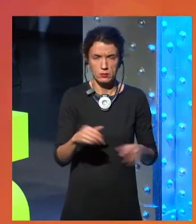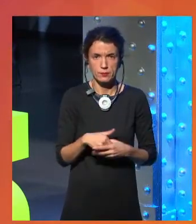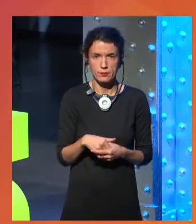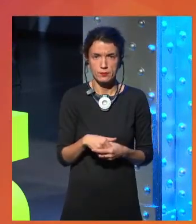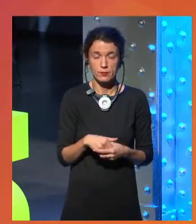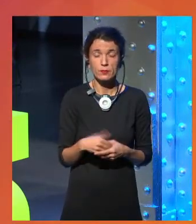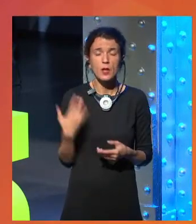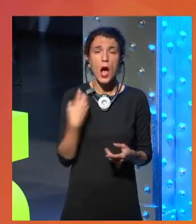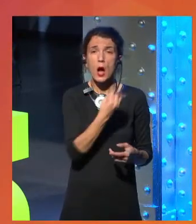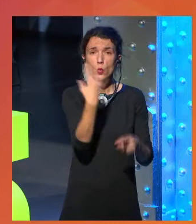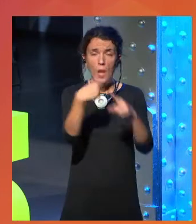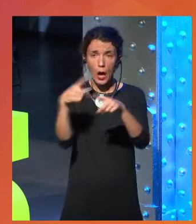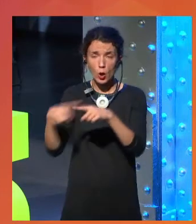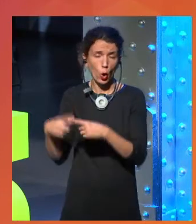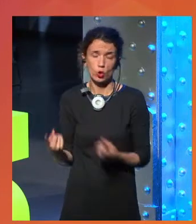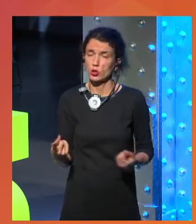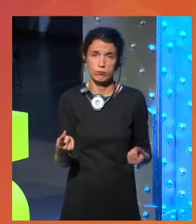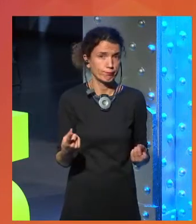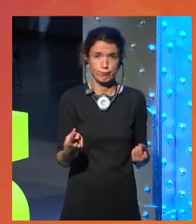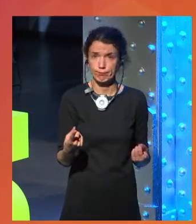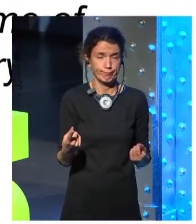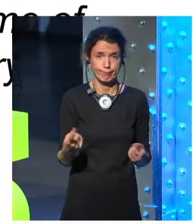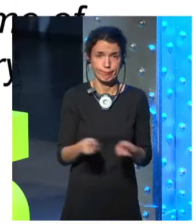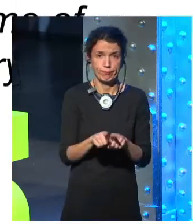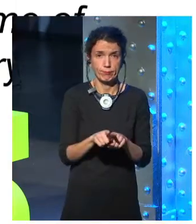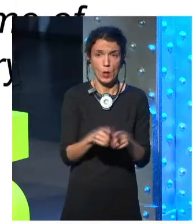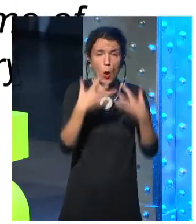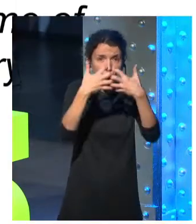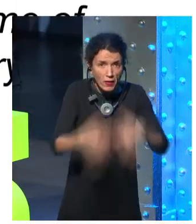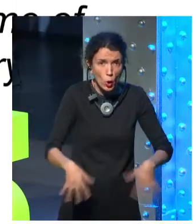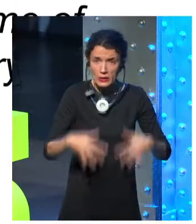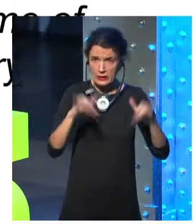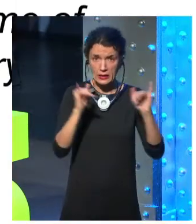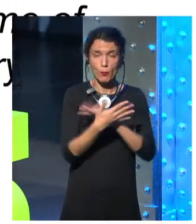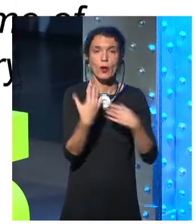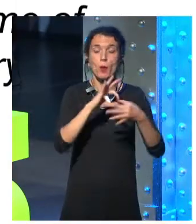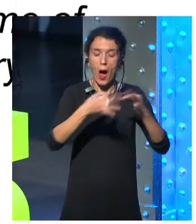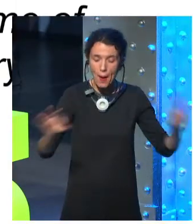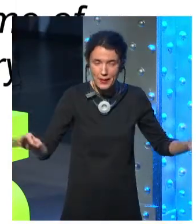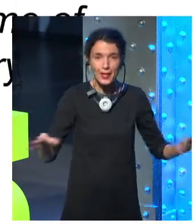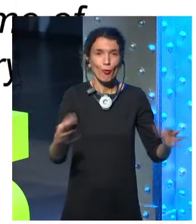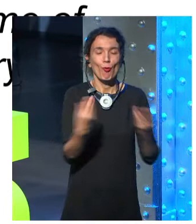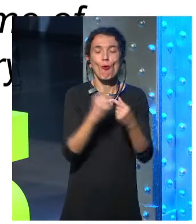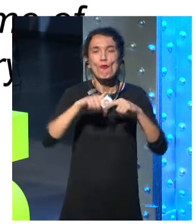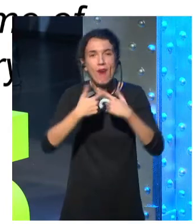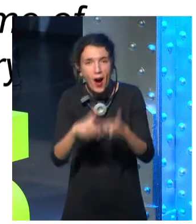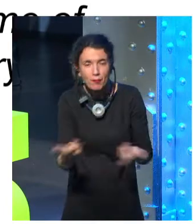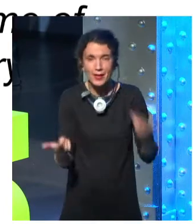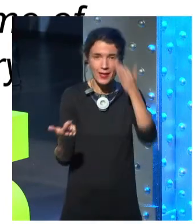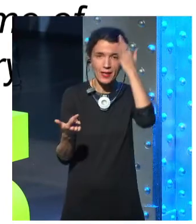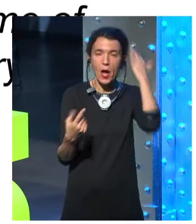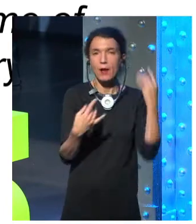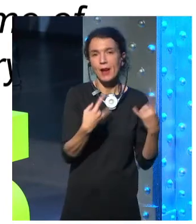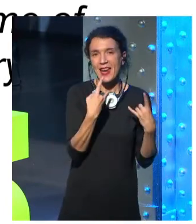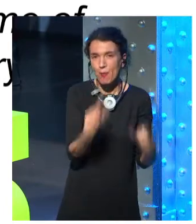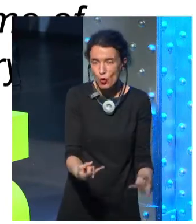never automate. There's not even enough resources to do it. The first principle is that technology shouldn't require all